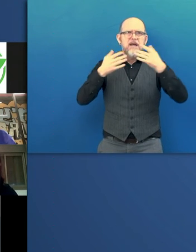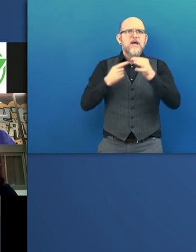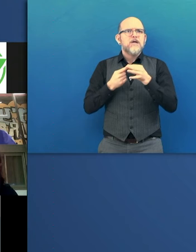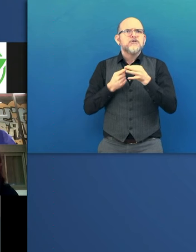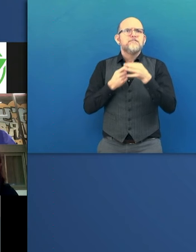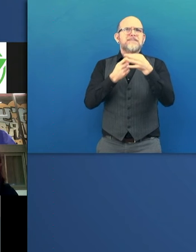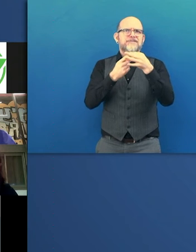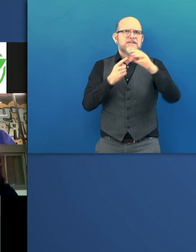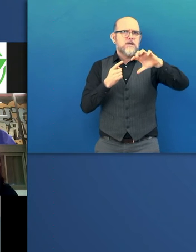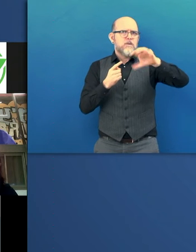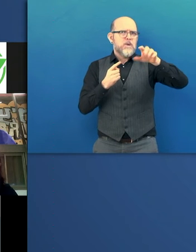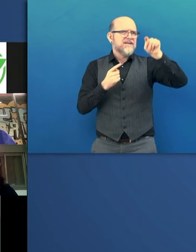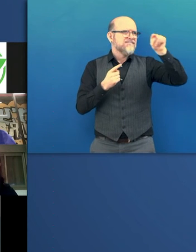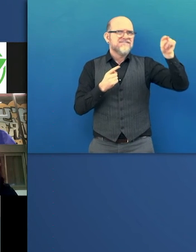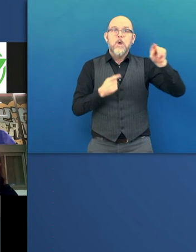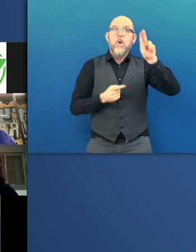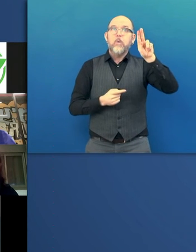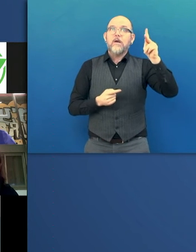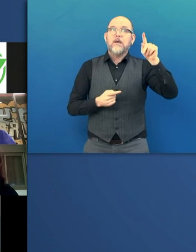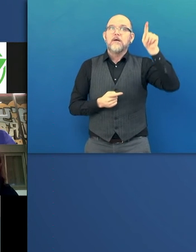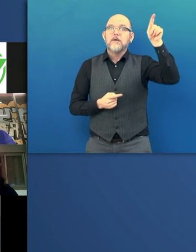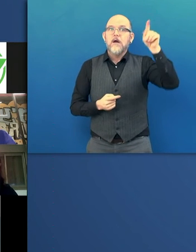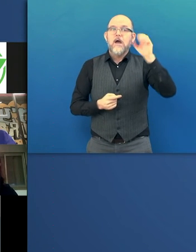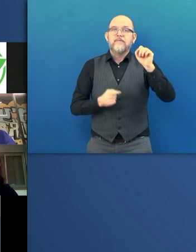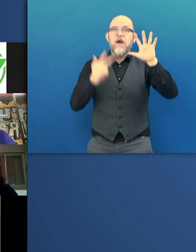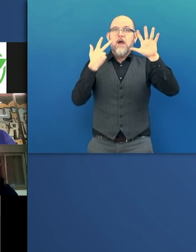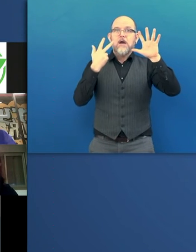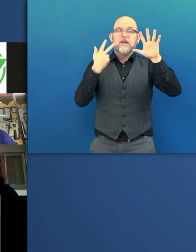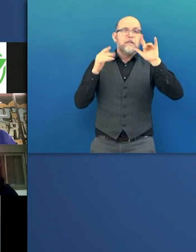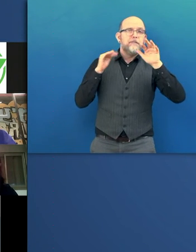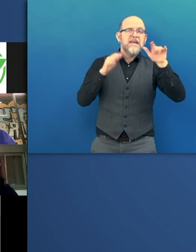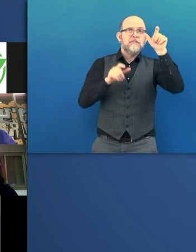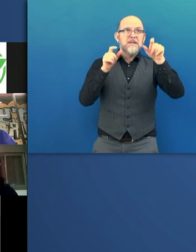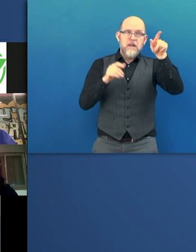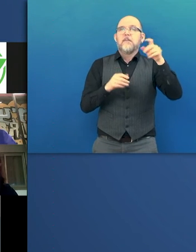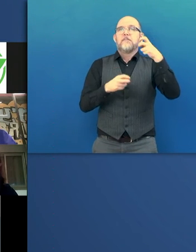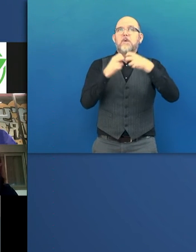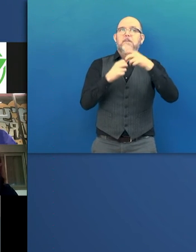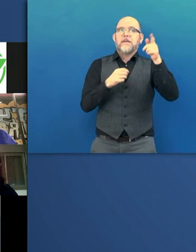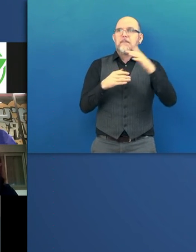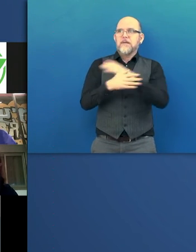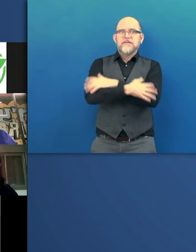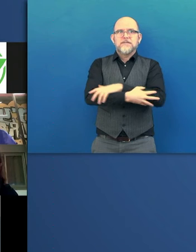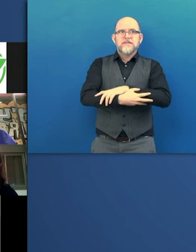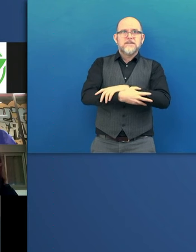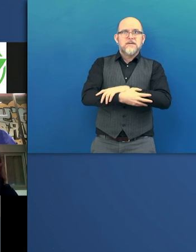identified in the UK stands at around 8 million people. Out of those 8 million people specifically targeting